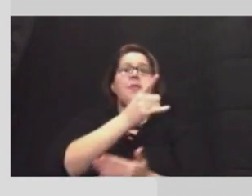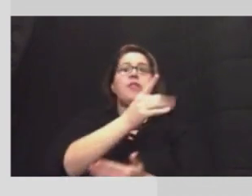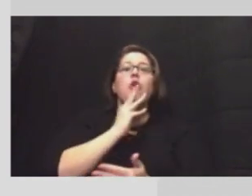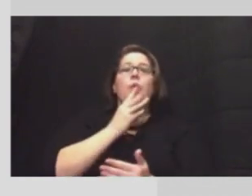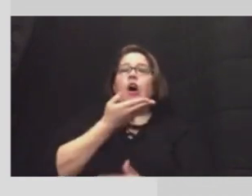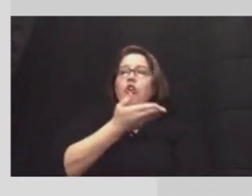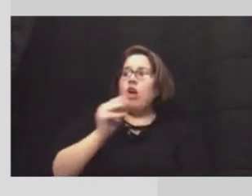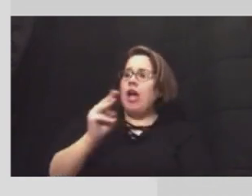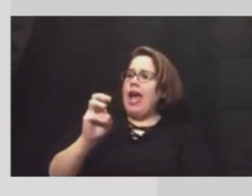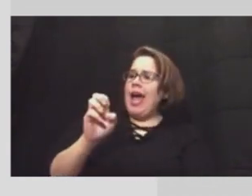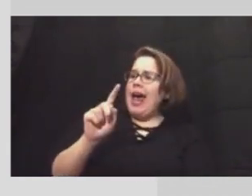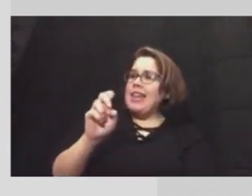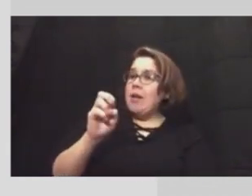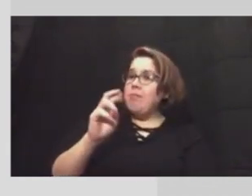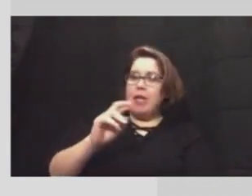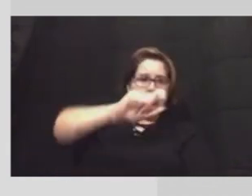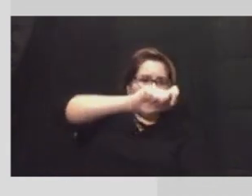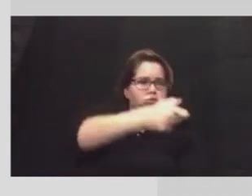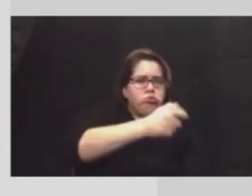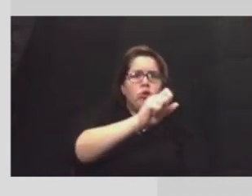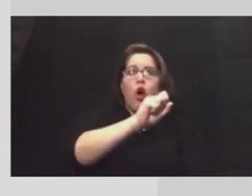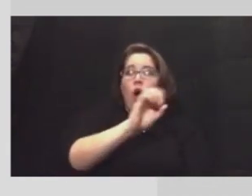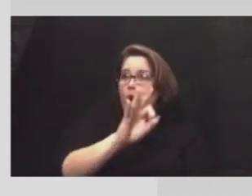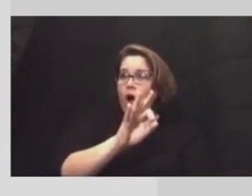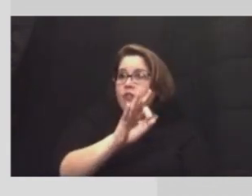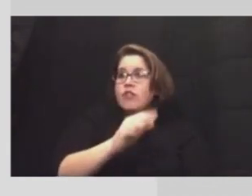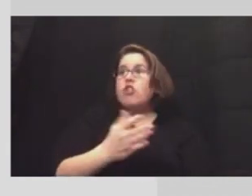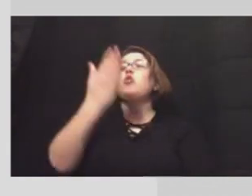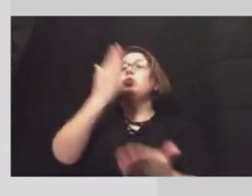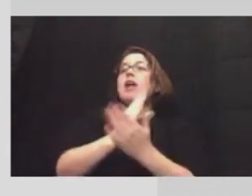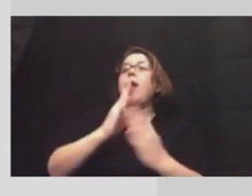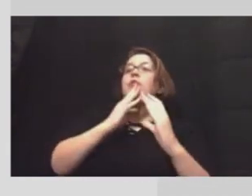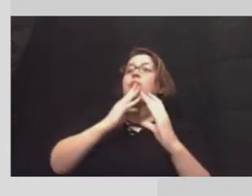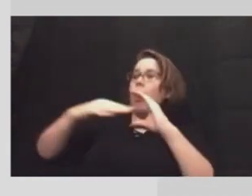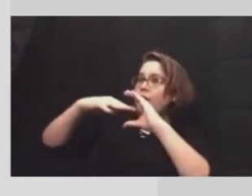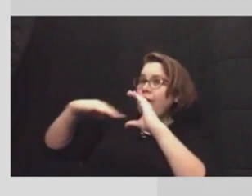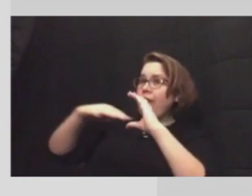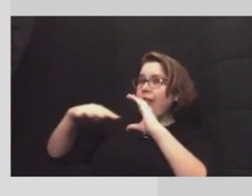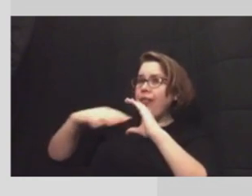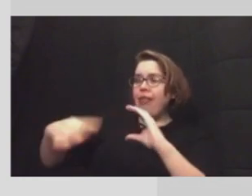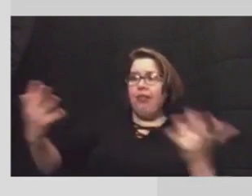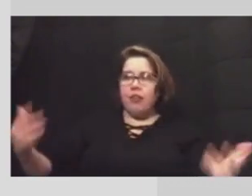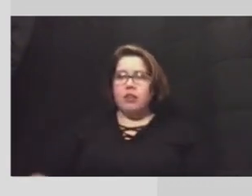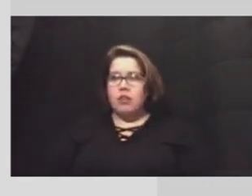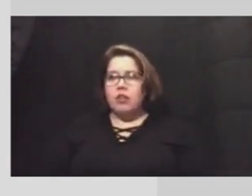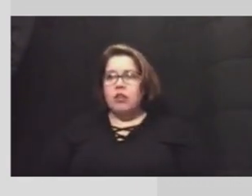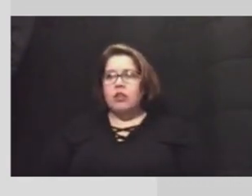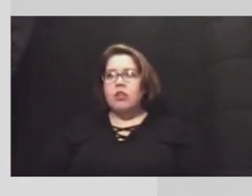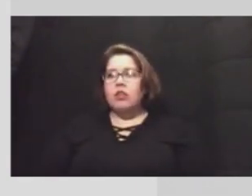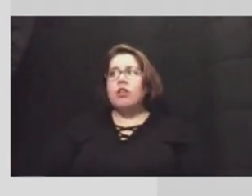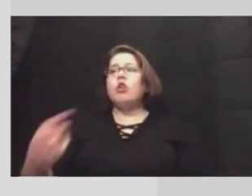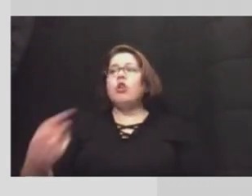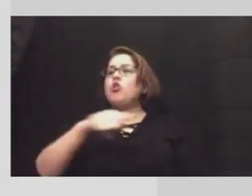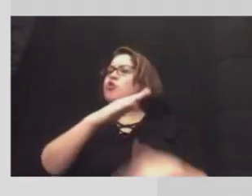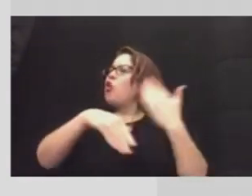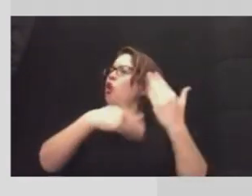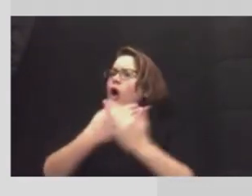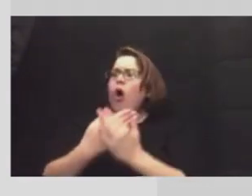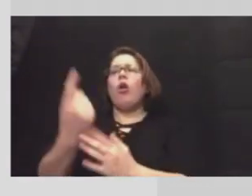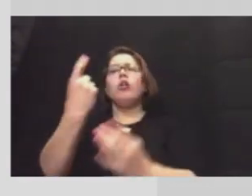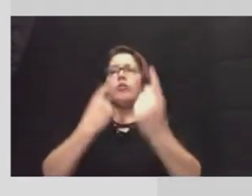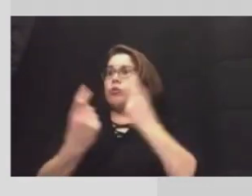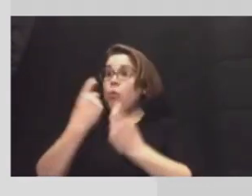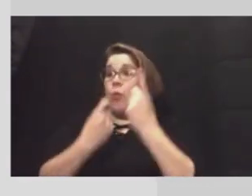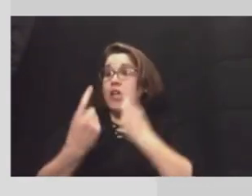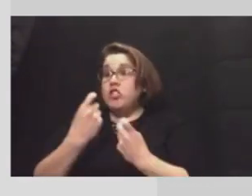locate where to turn it off and therefore stop that flow those are all questions that uh